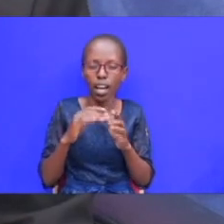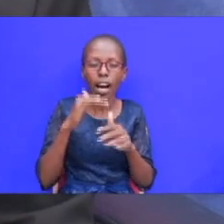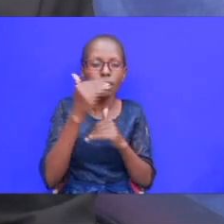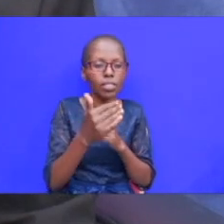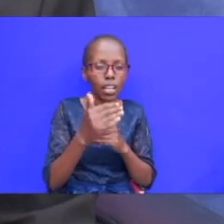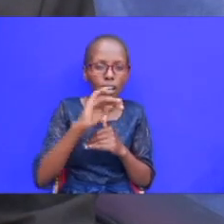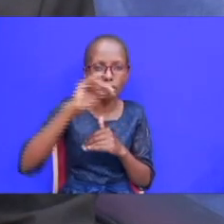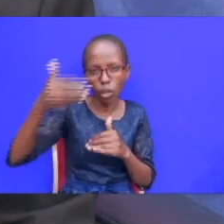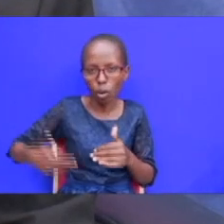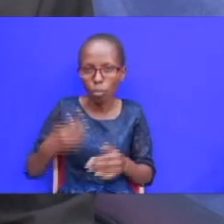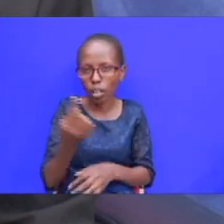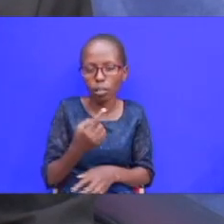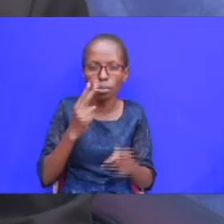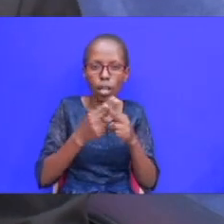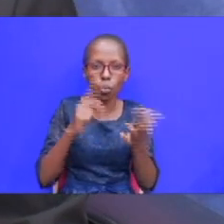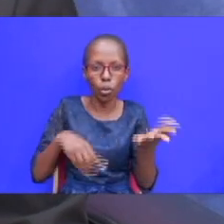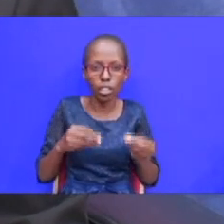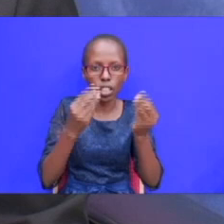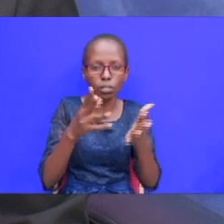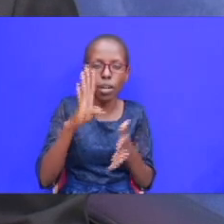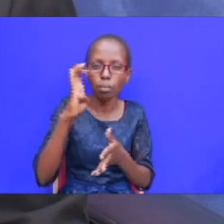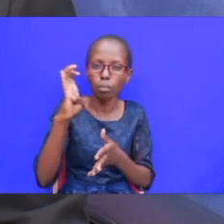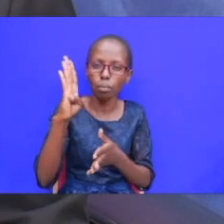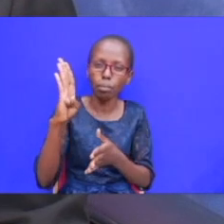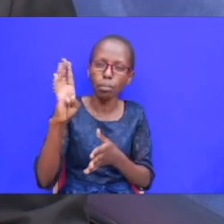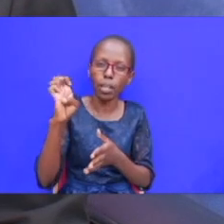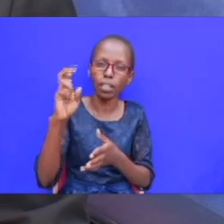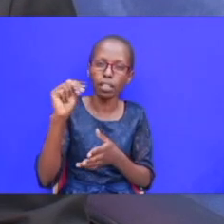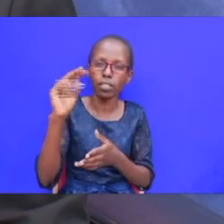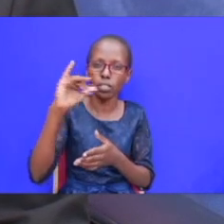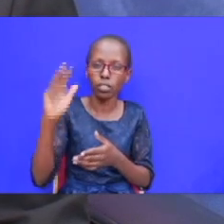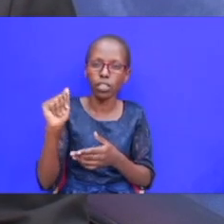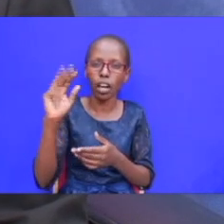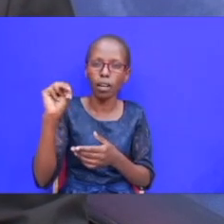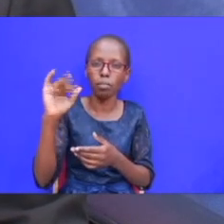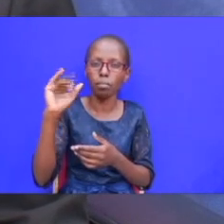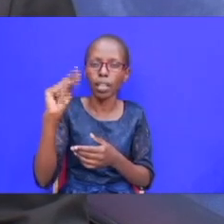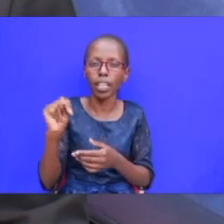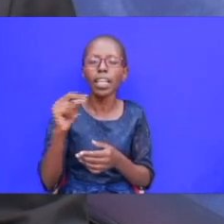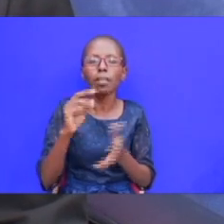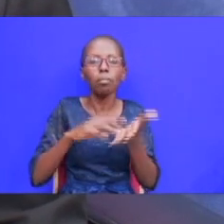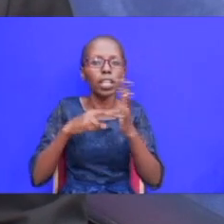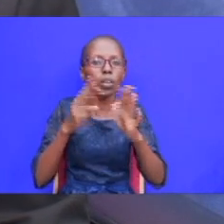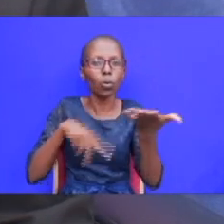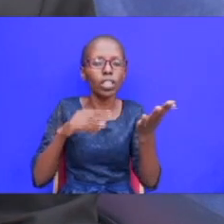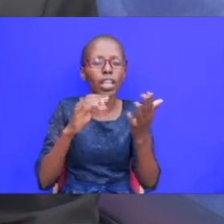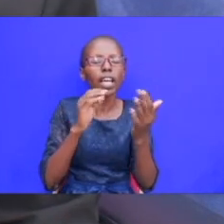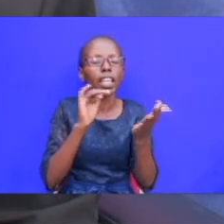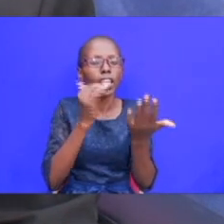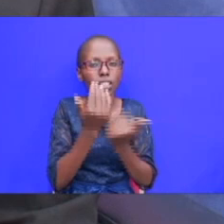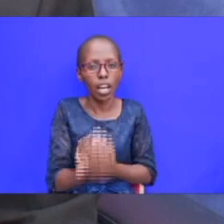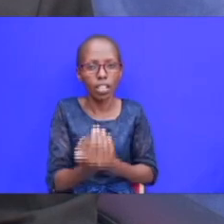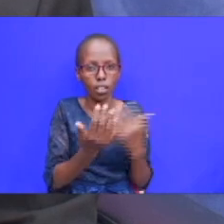benjamin meaning the child of the right hand or the child of promise the child of hope